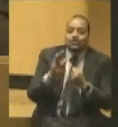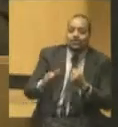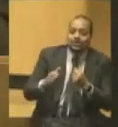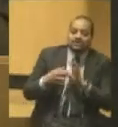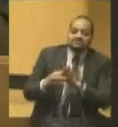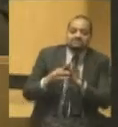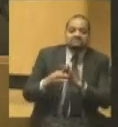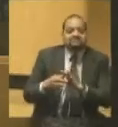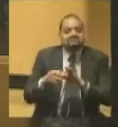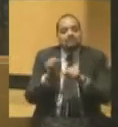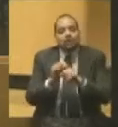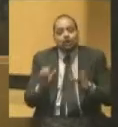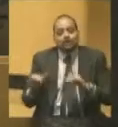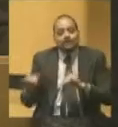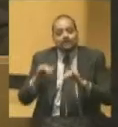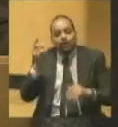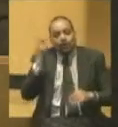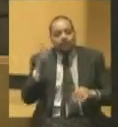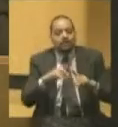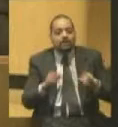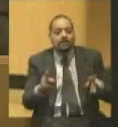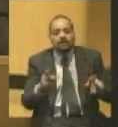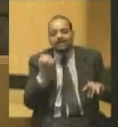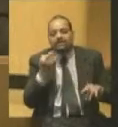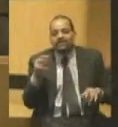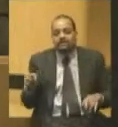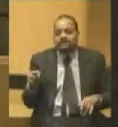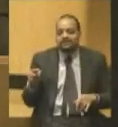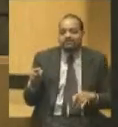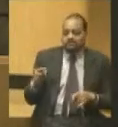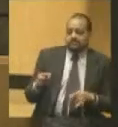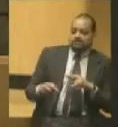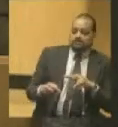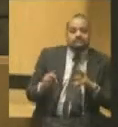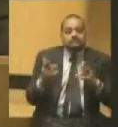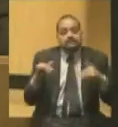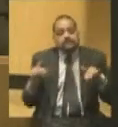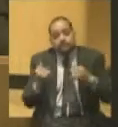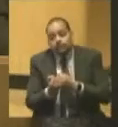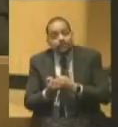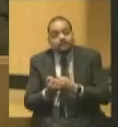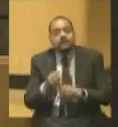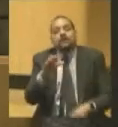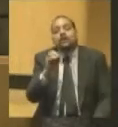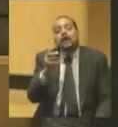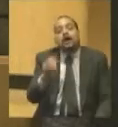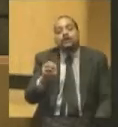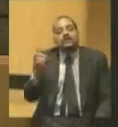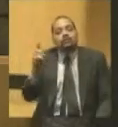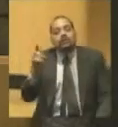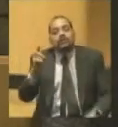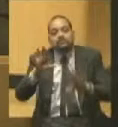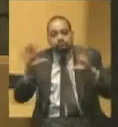so the Ohio Democrats did just that. They rallied around